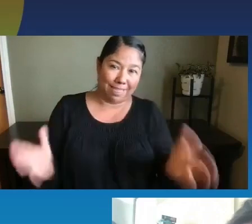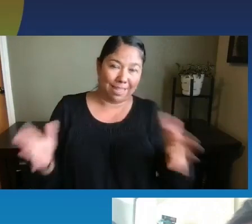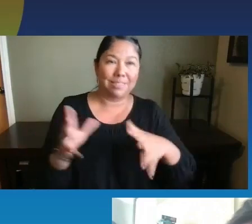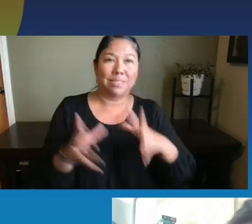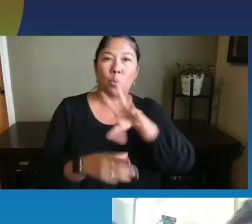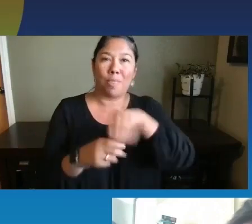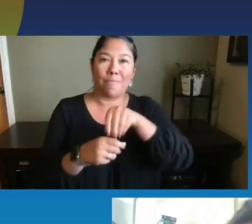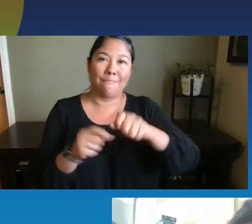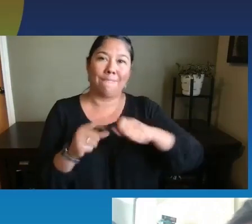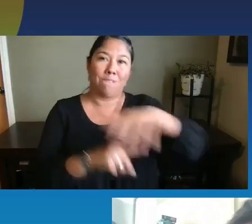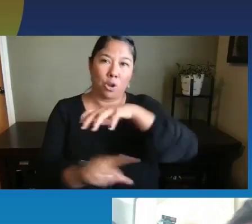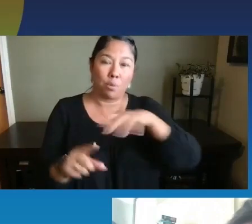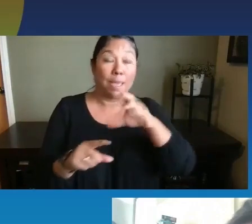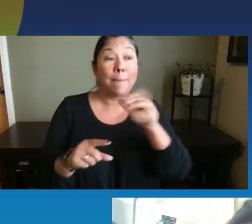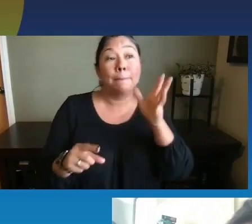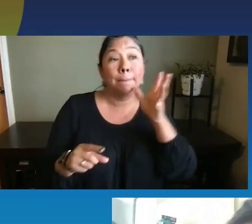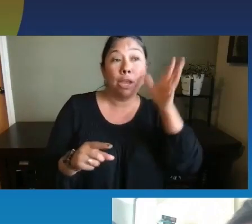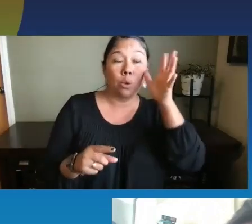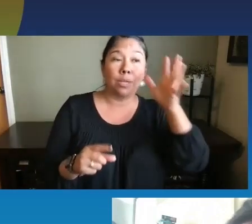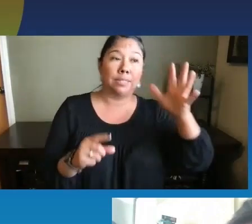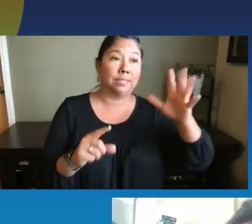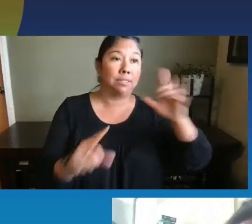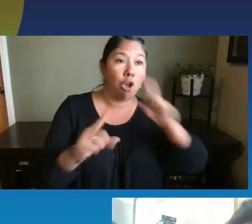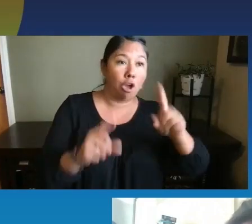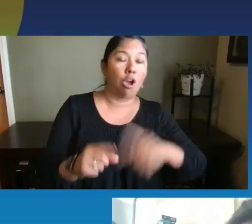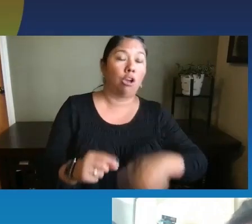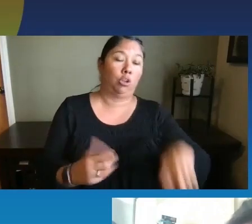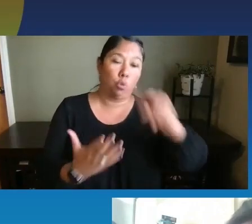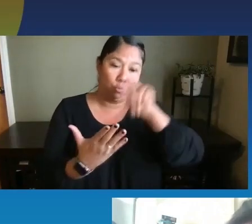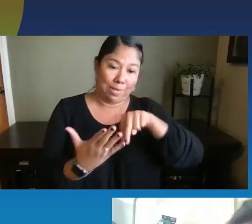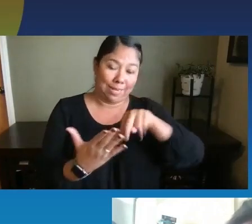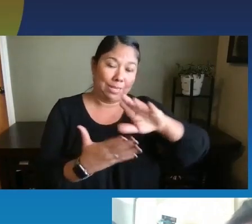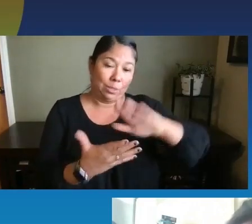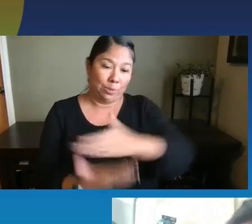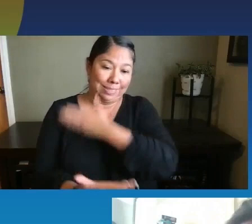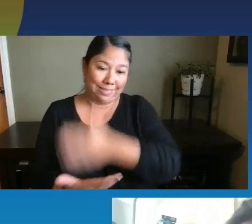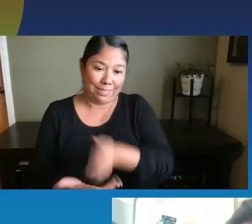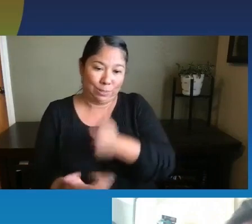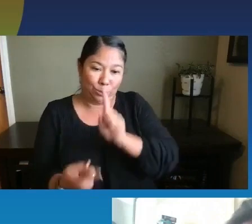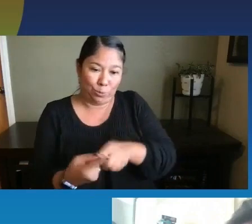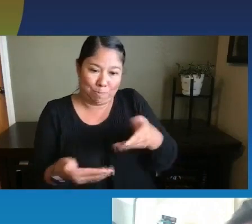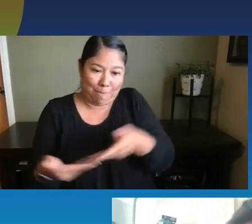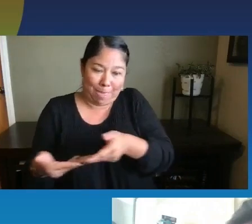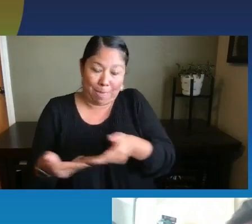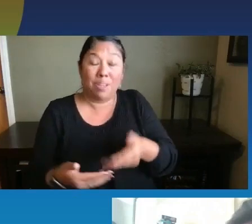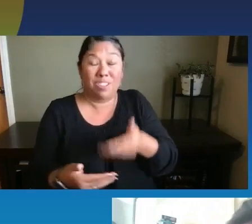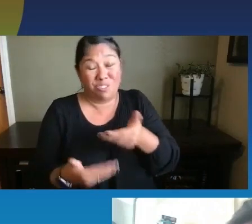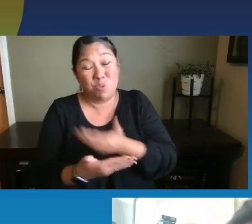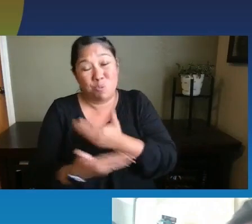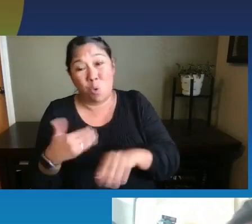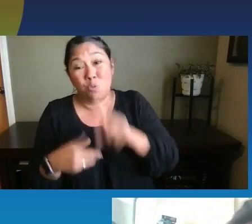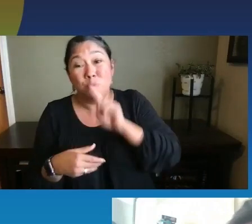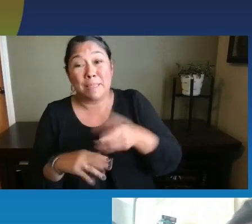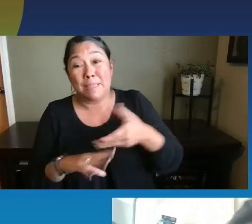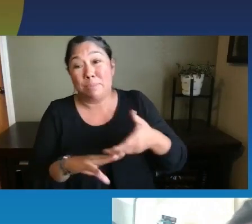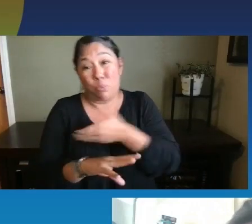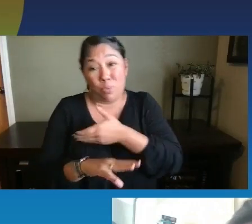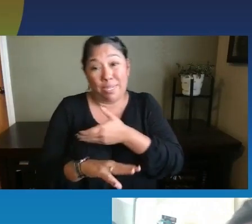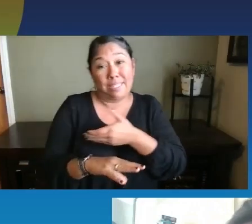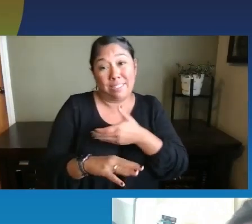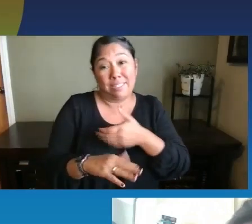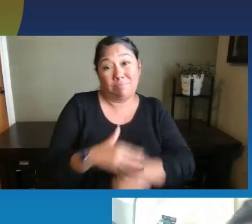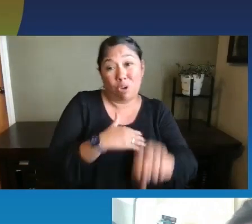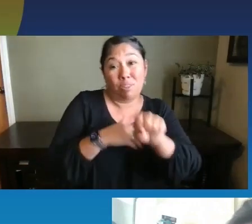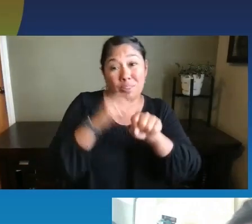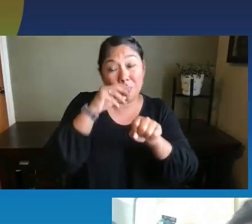and that parents talk, read, and sing to their babies, starting at newborn, even actually preterm. Um, studies